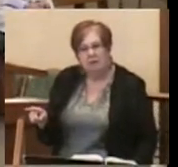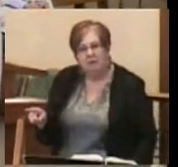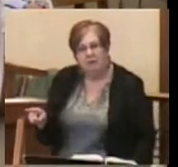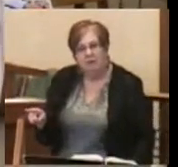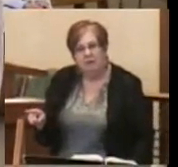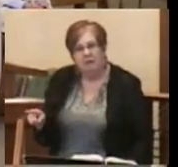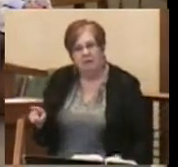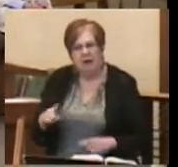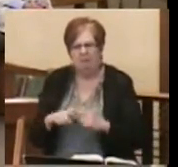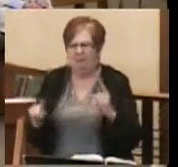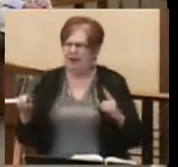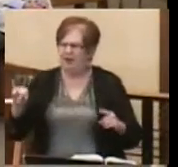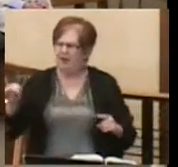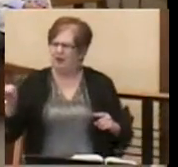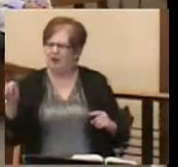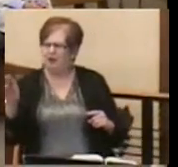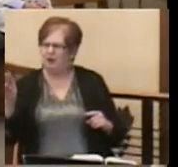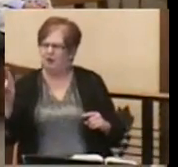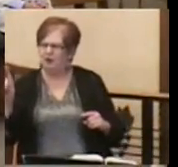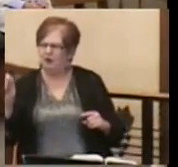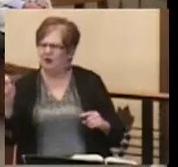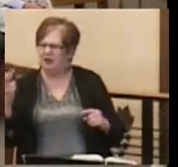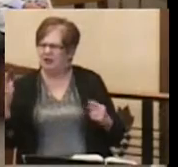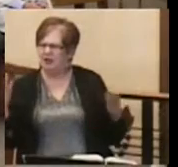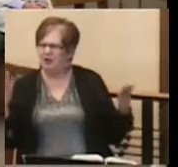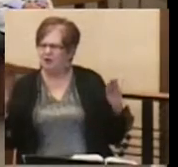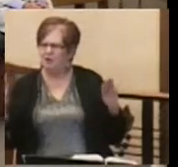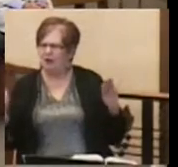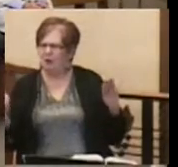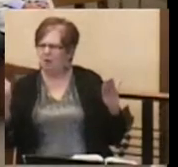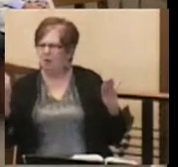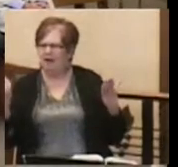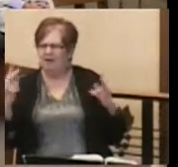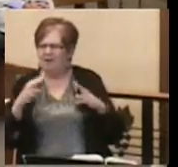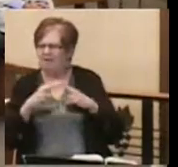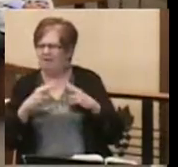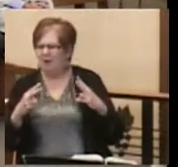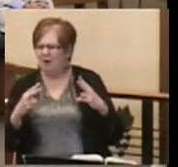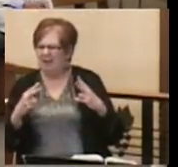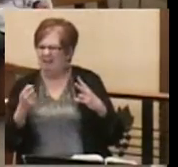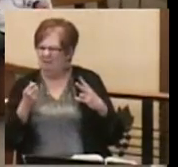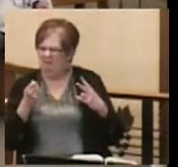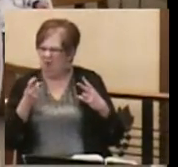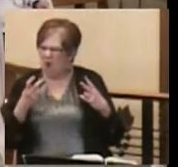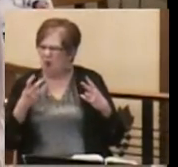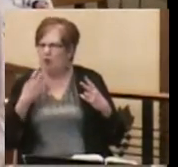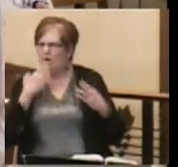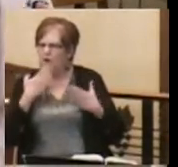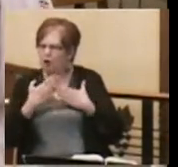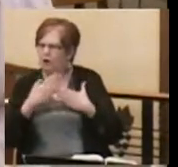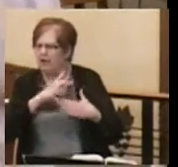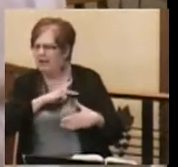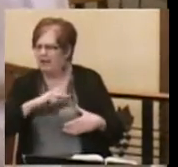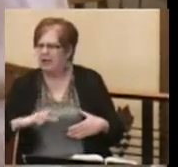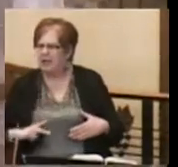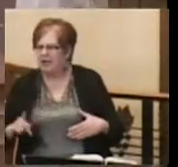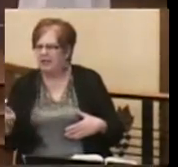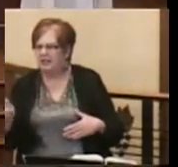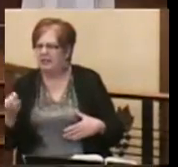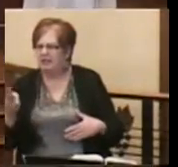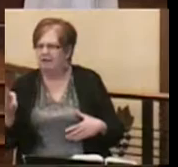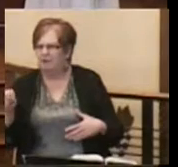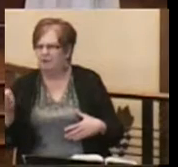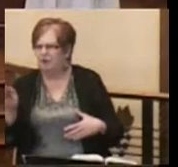But Judah at this point is being served by one of the very few good kings of Judah,